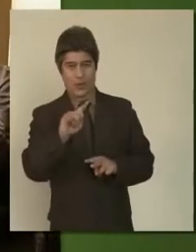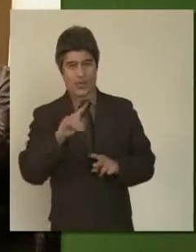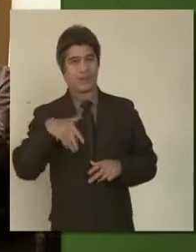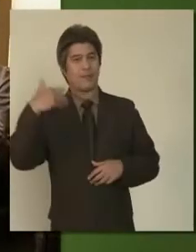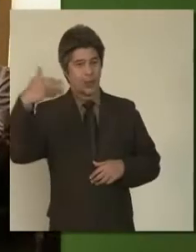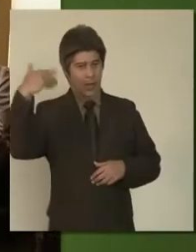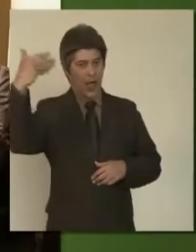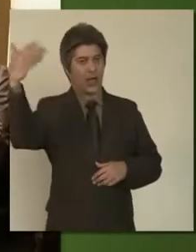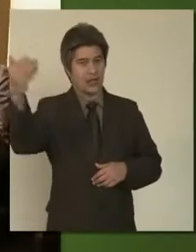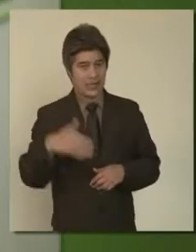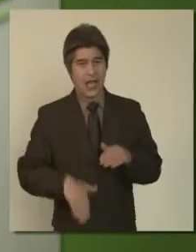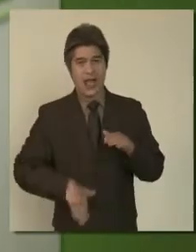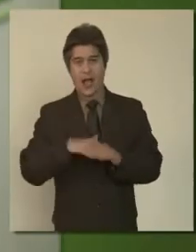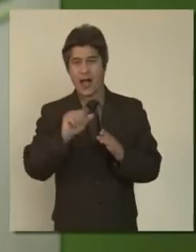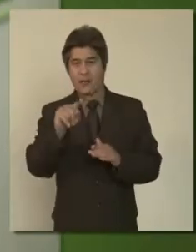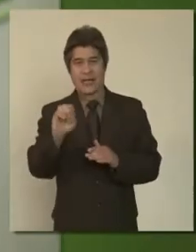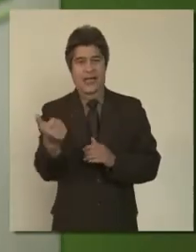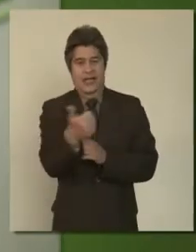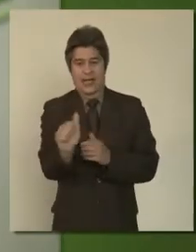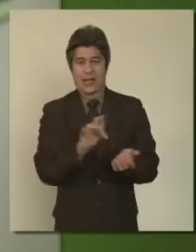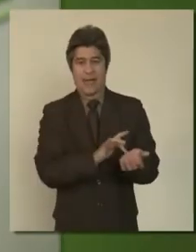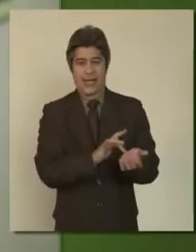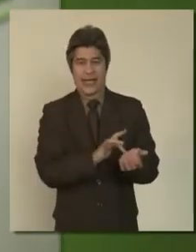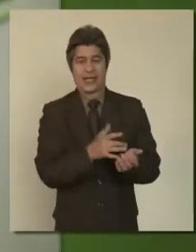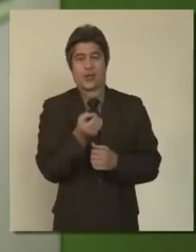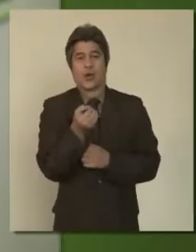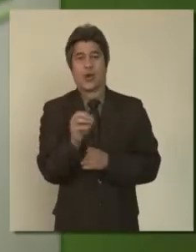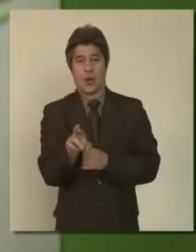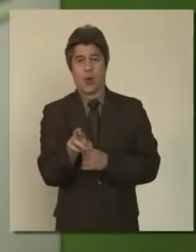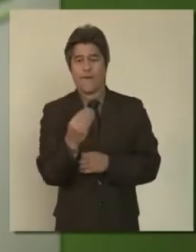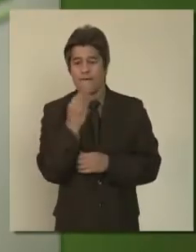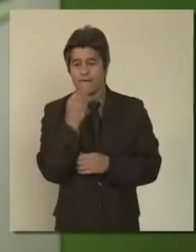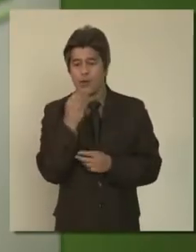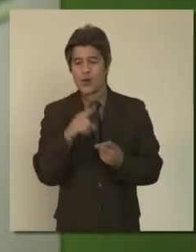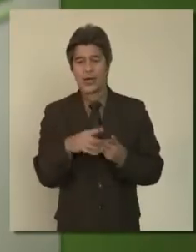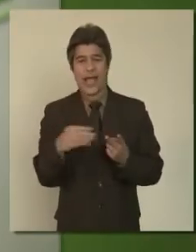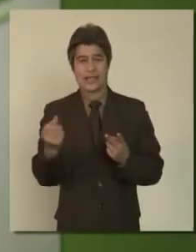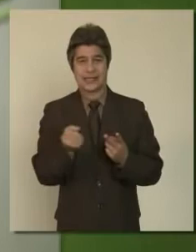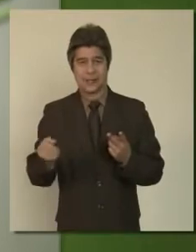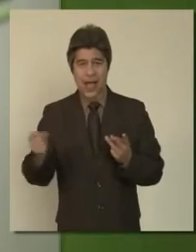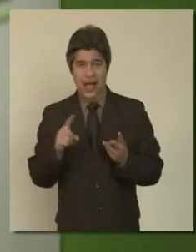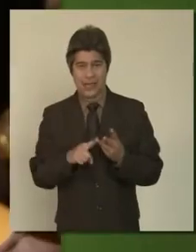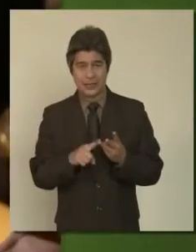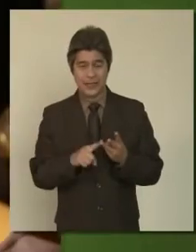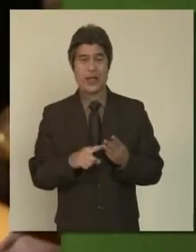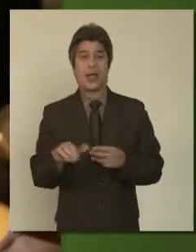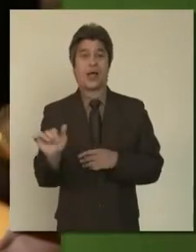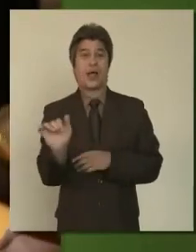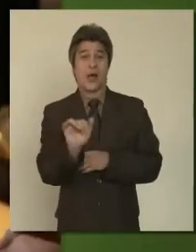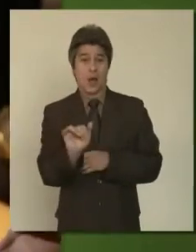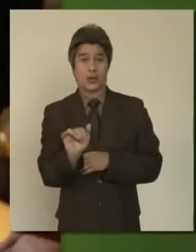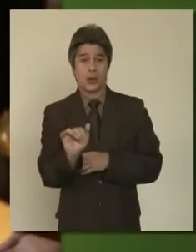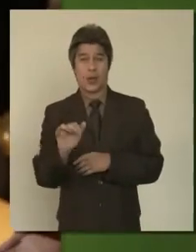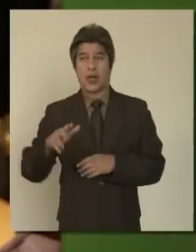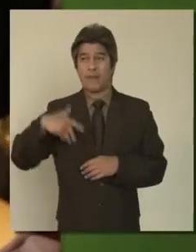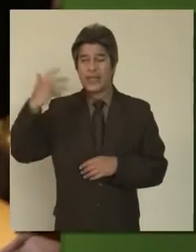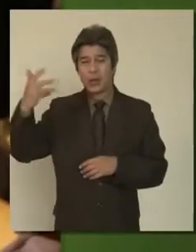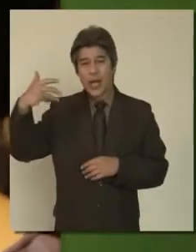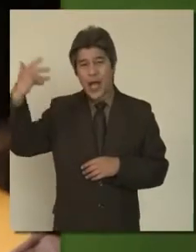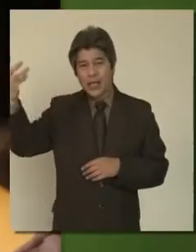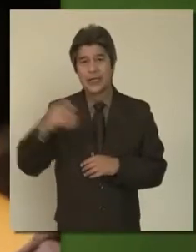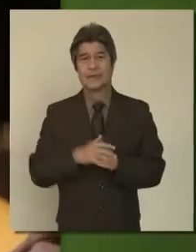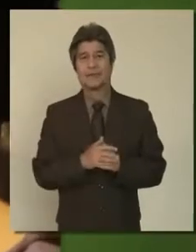periodically, you update any medication or food and supplies, and also that you periodically